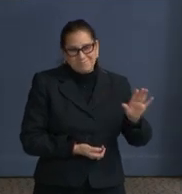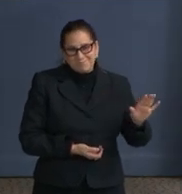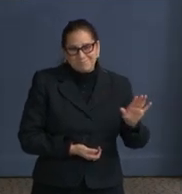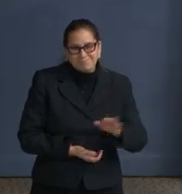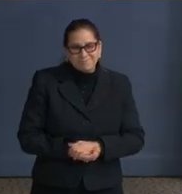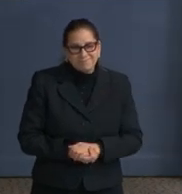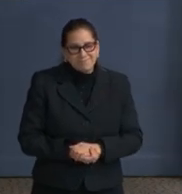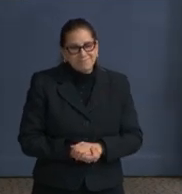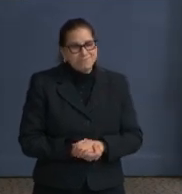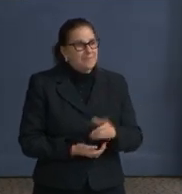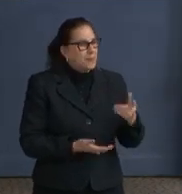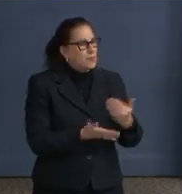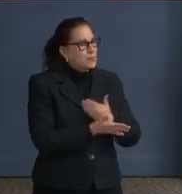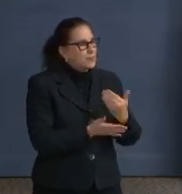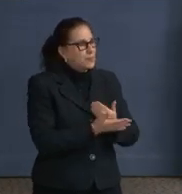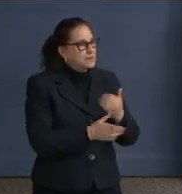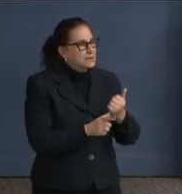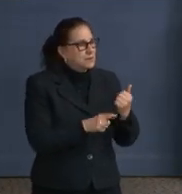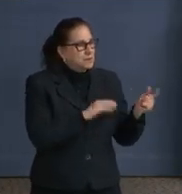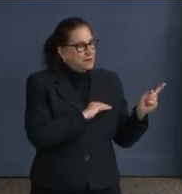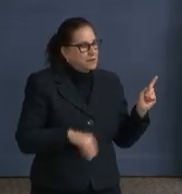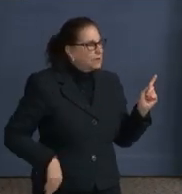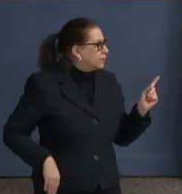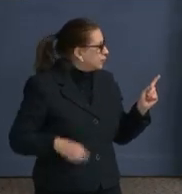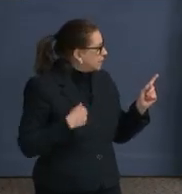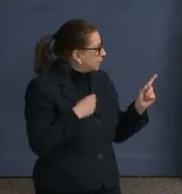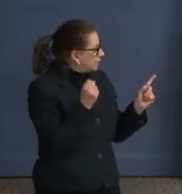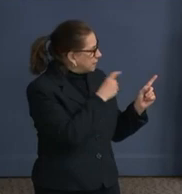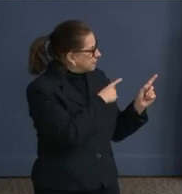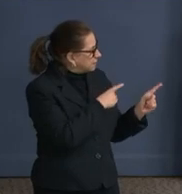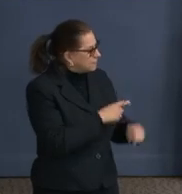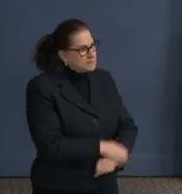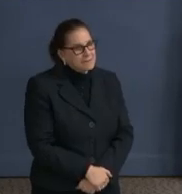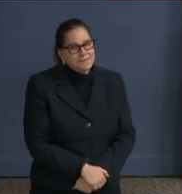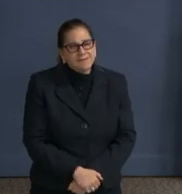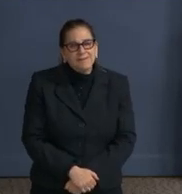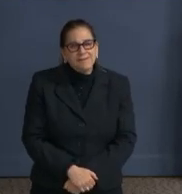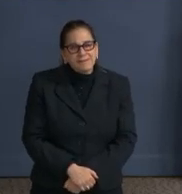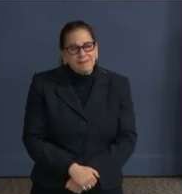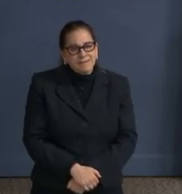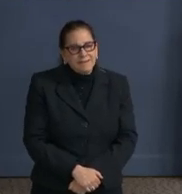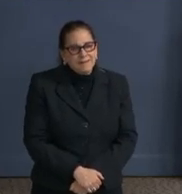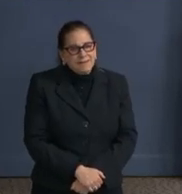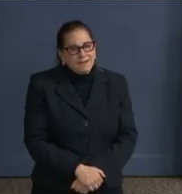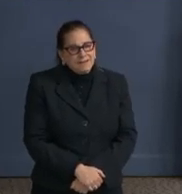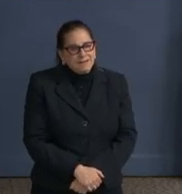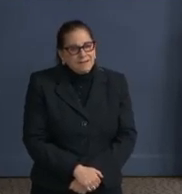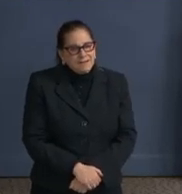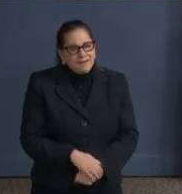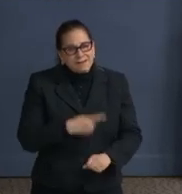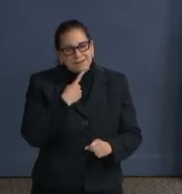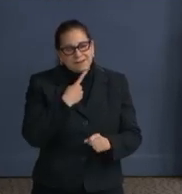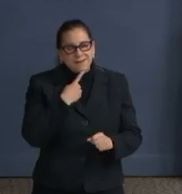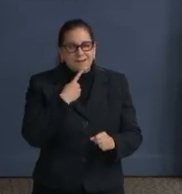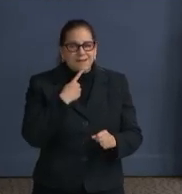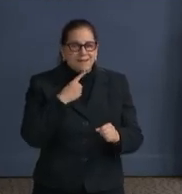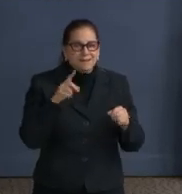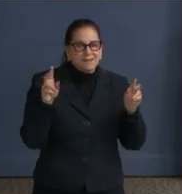Mayor will interpret my question for you. Perhaps. Your title is Deputy Mayor for Public Safety and Justice.